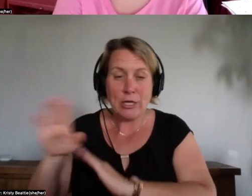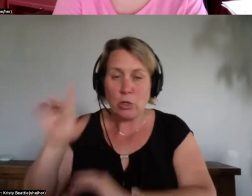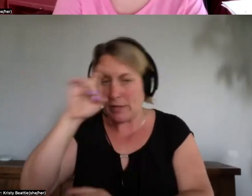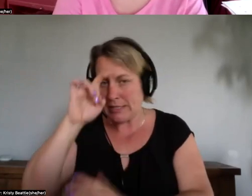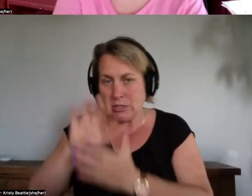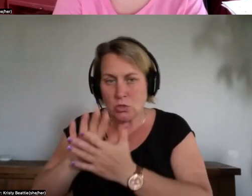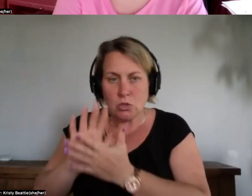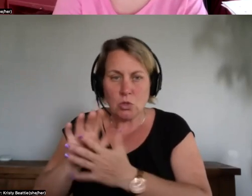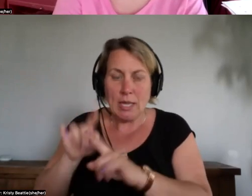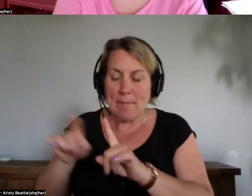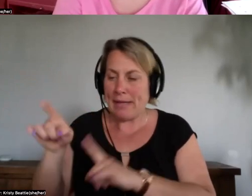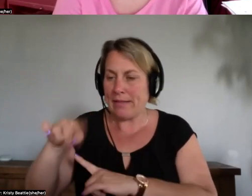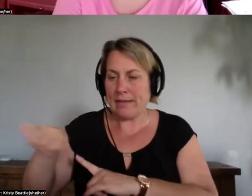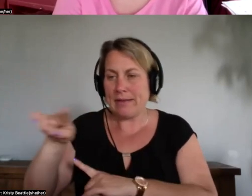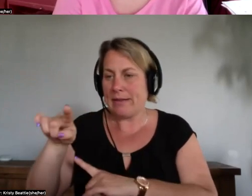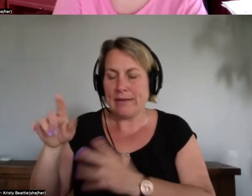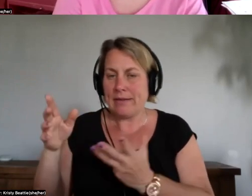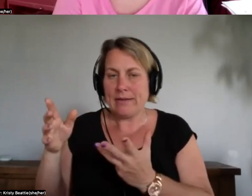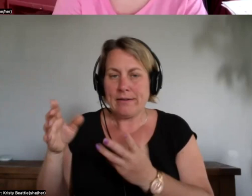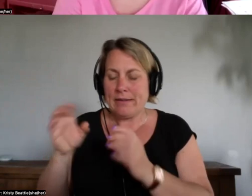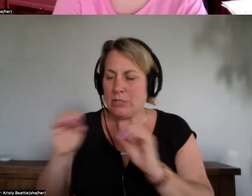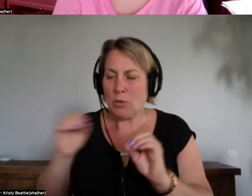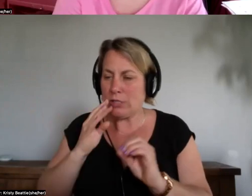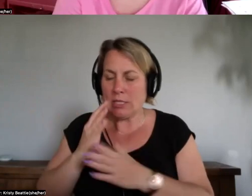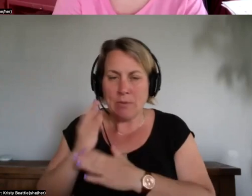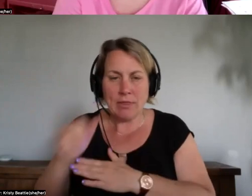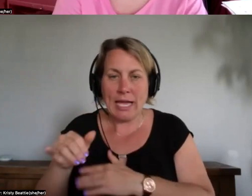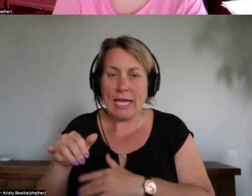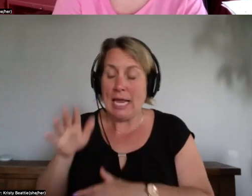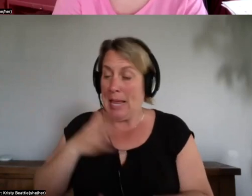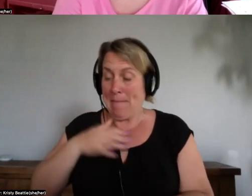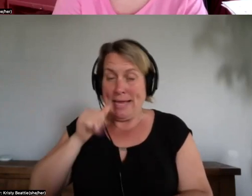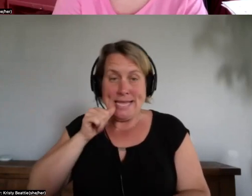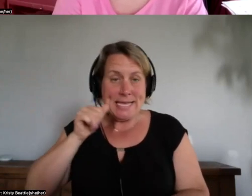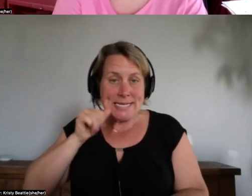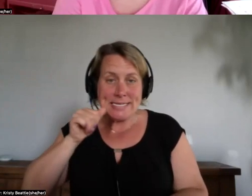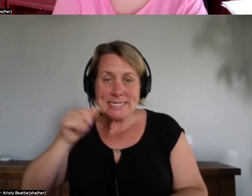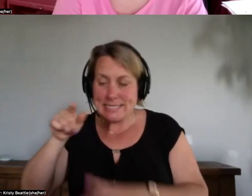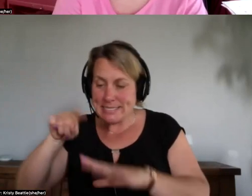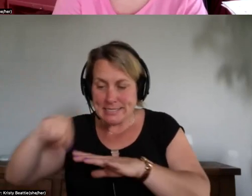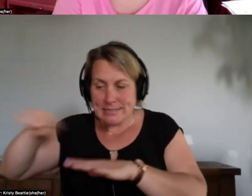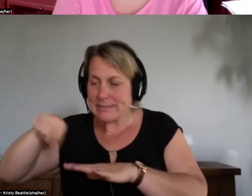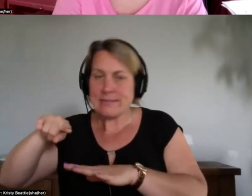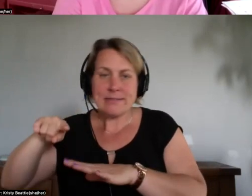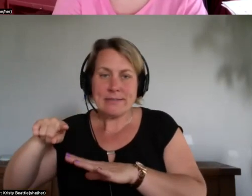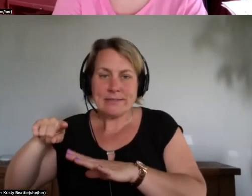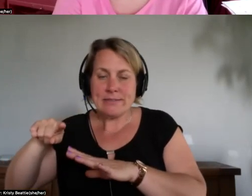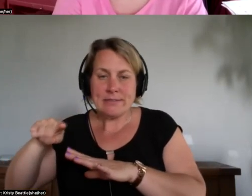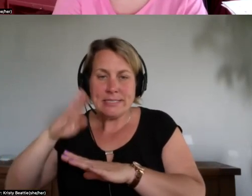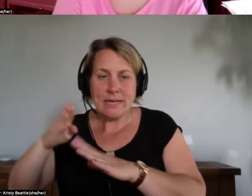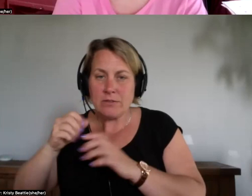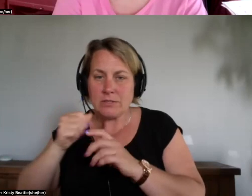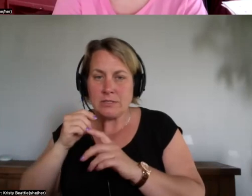ever spoke to it my aunts never spoke to it um so it